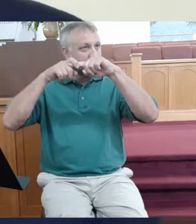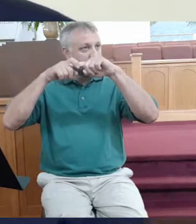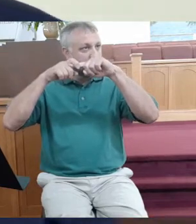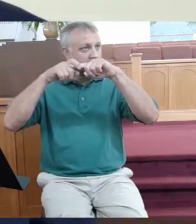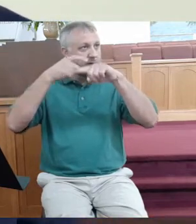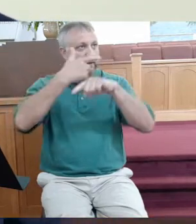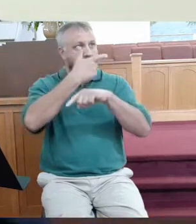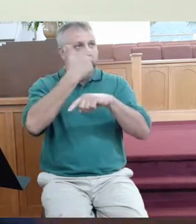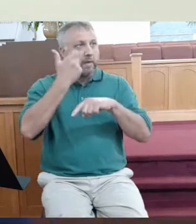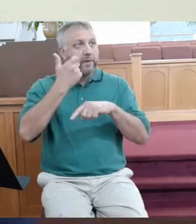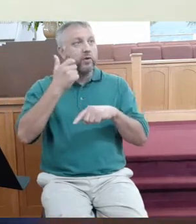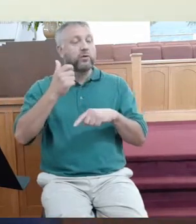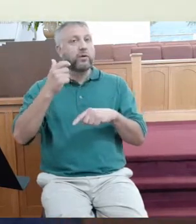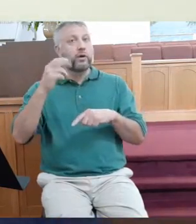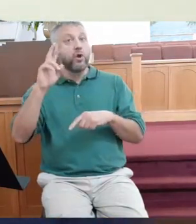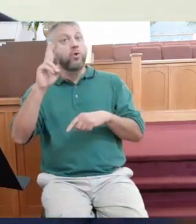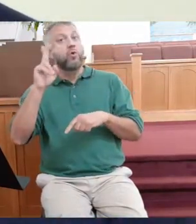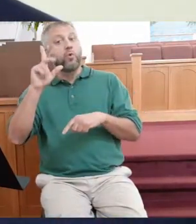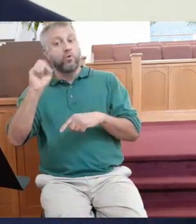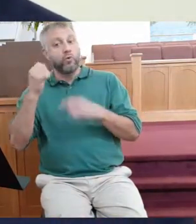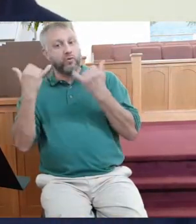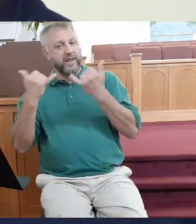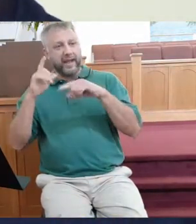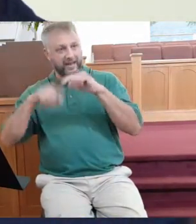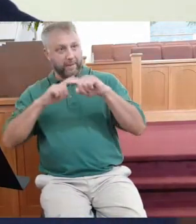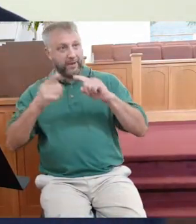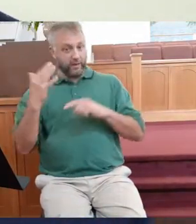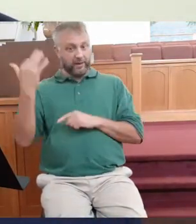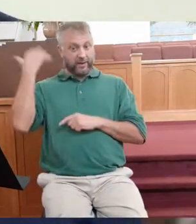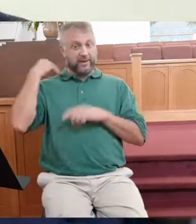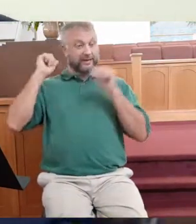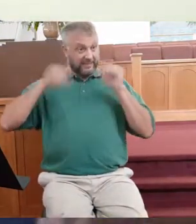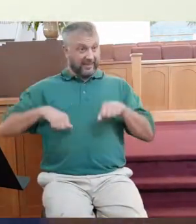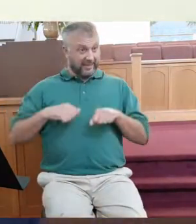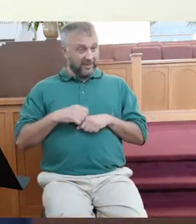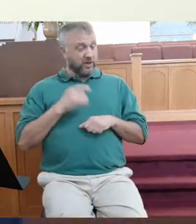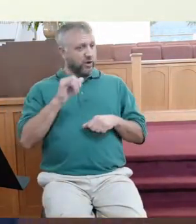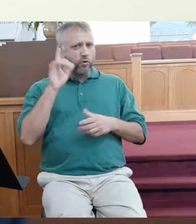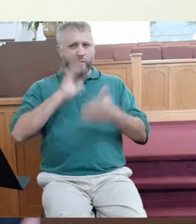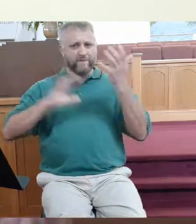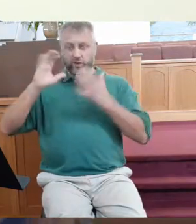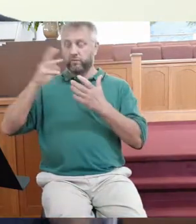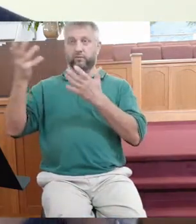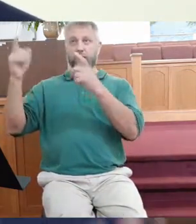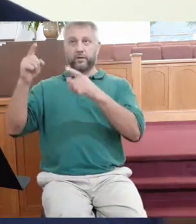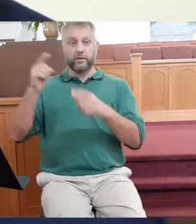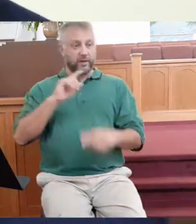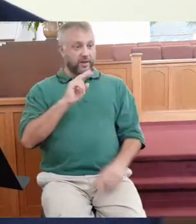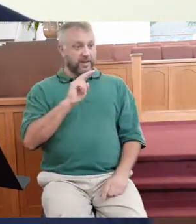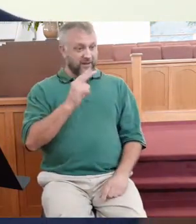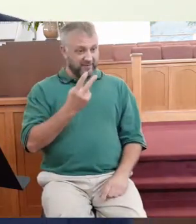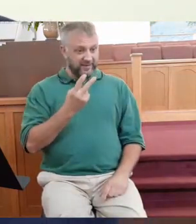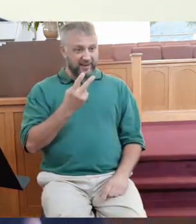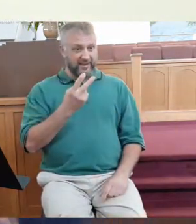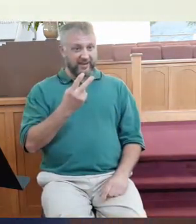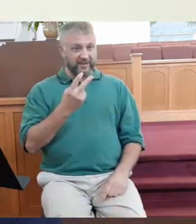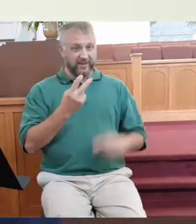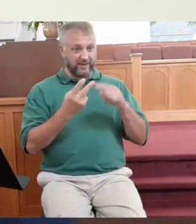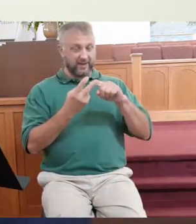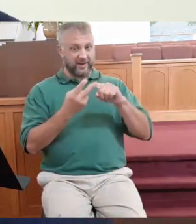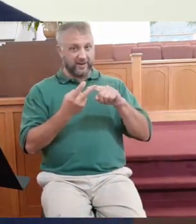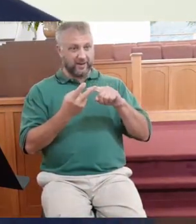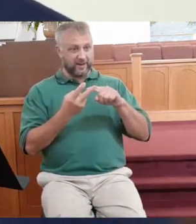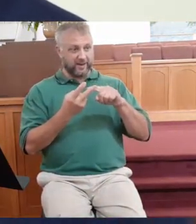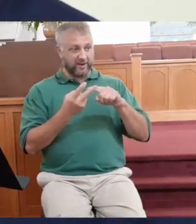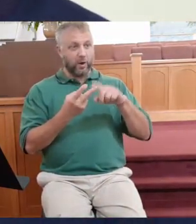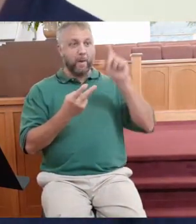it hadn't been in the rules up until this point. So there was a whole lot of confusion. So what happened was second down was supposed to